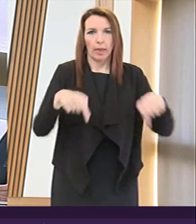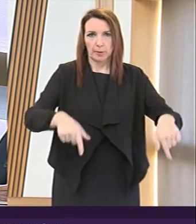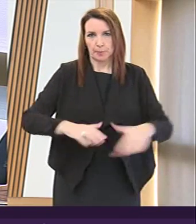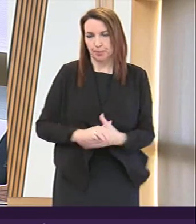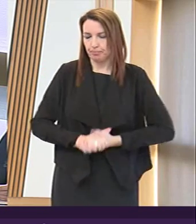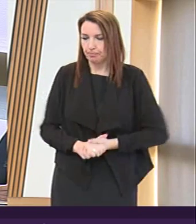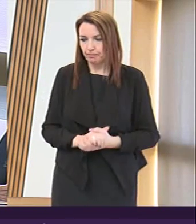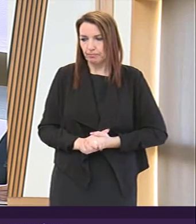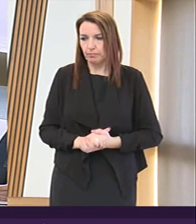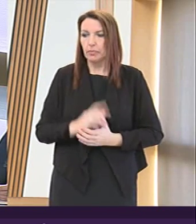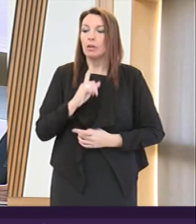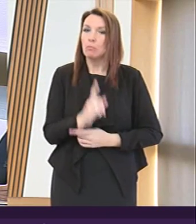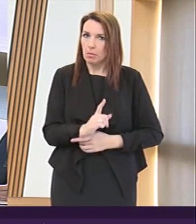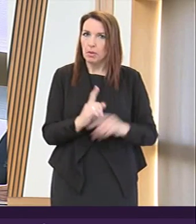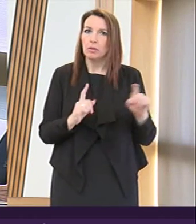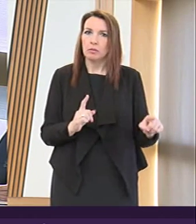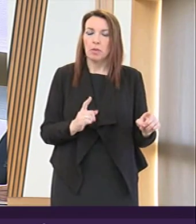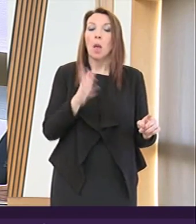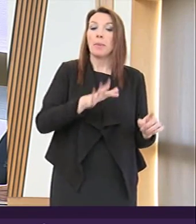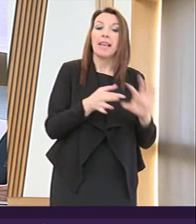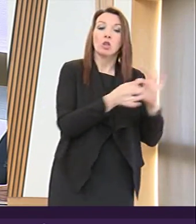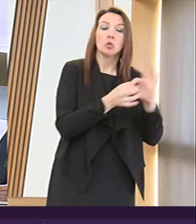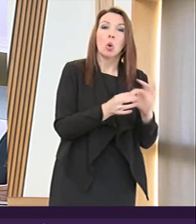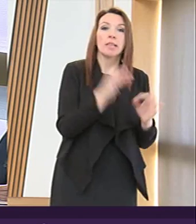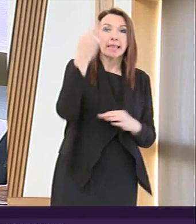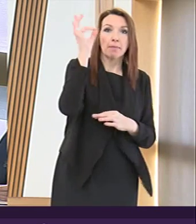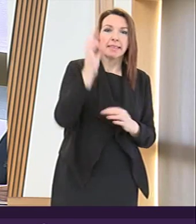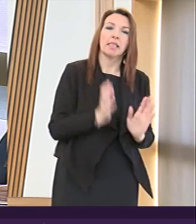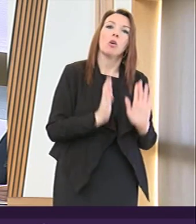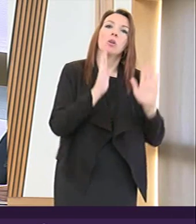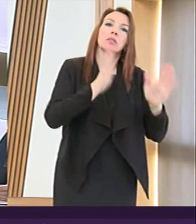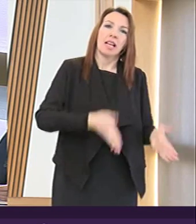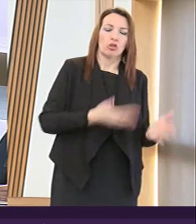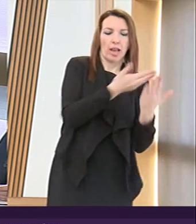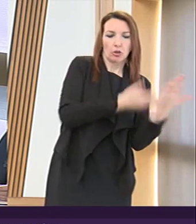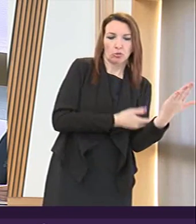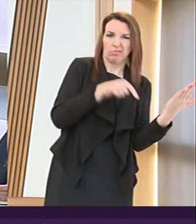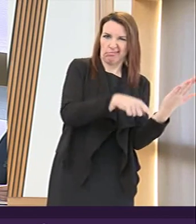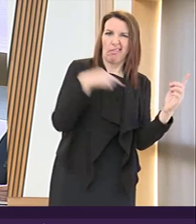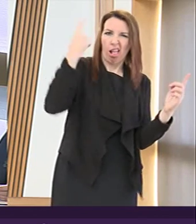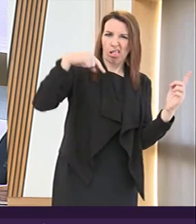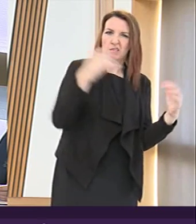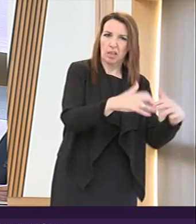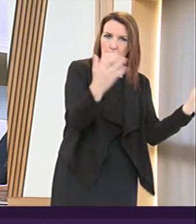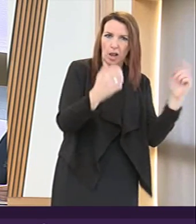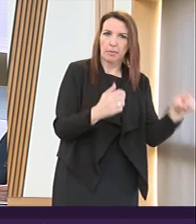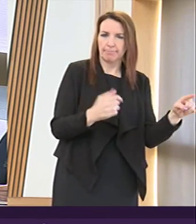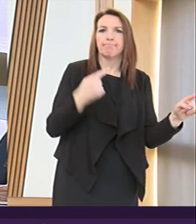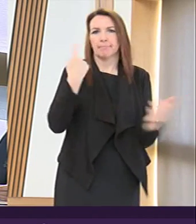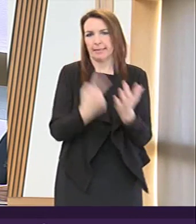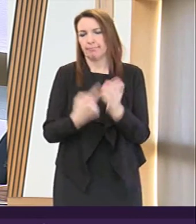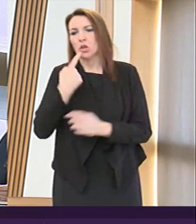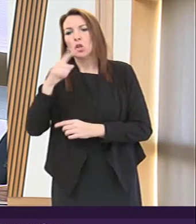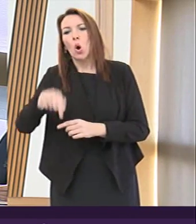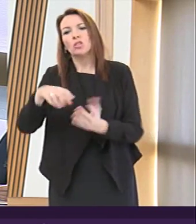However, following comment from the Joint Committee on Statutory Instruments at Westminster the order was withdrawn and